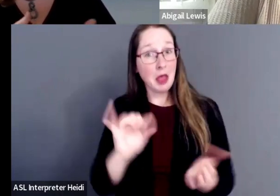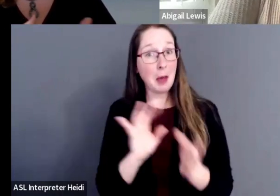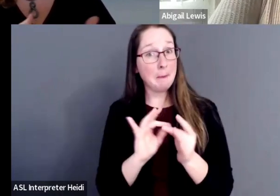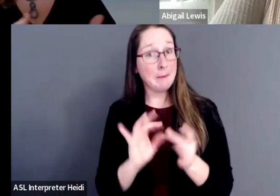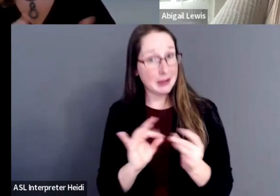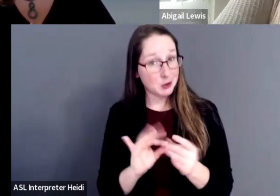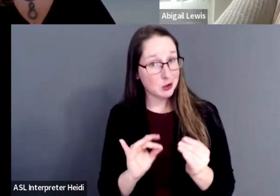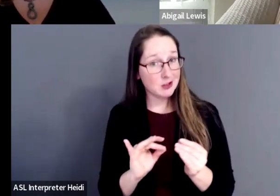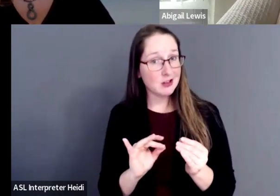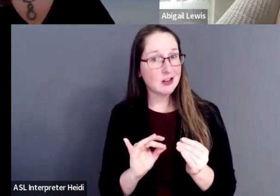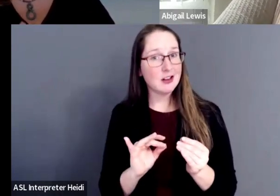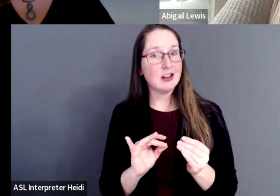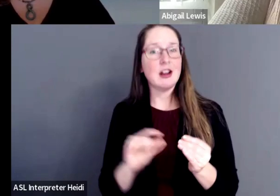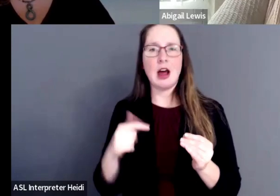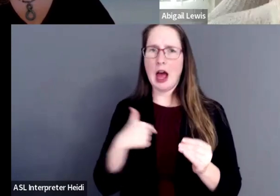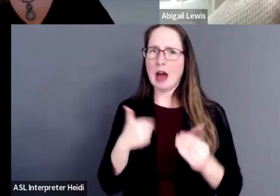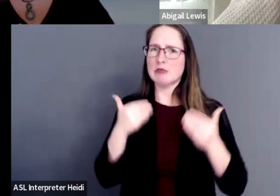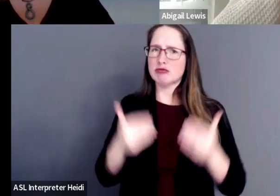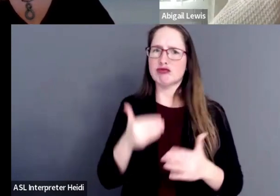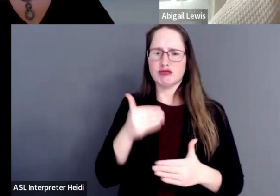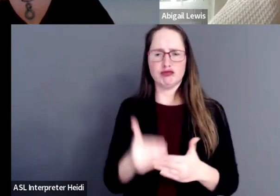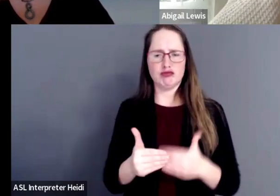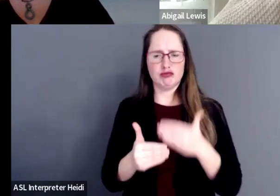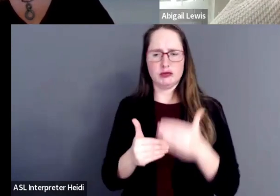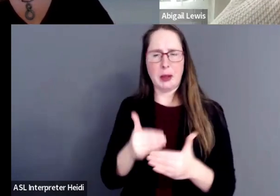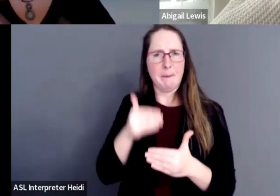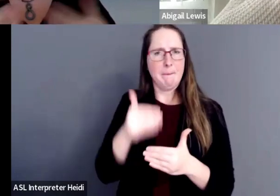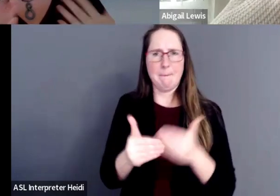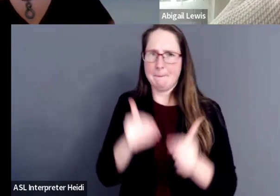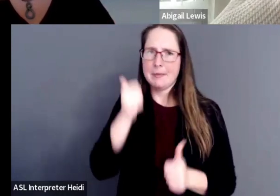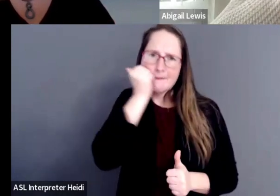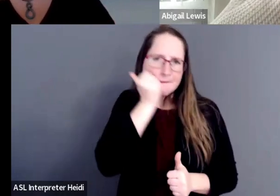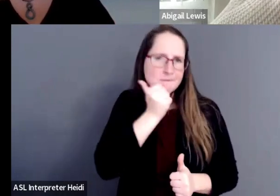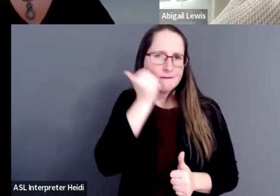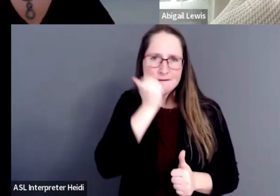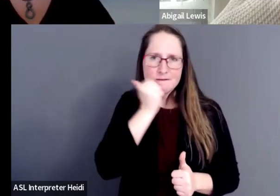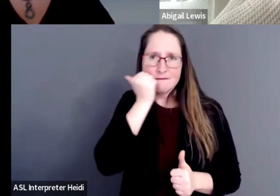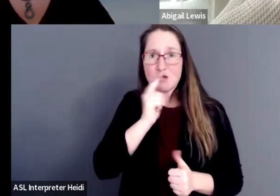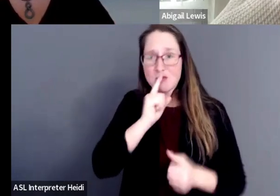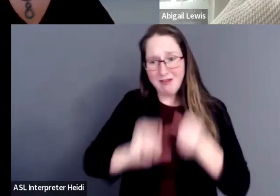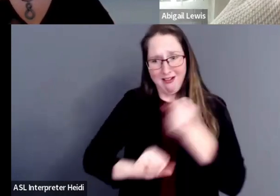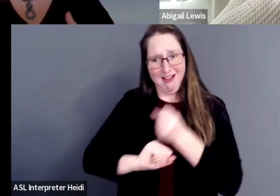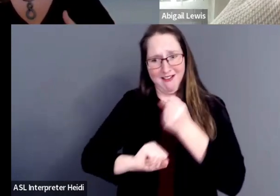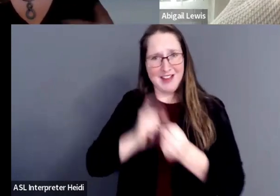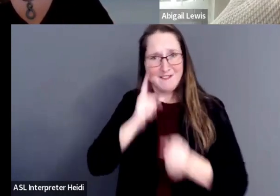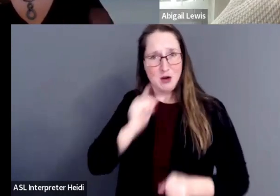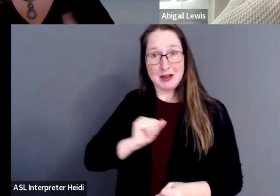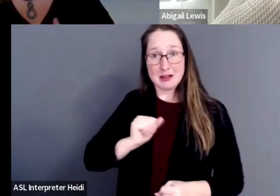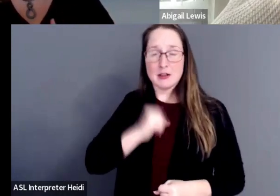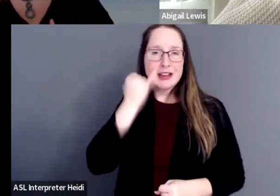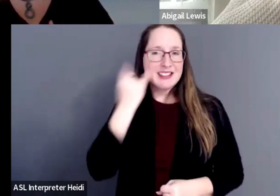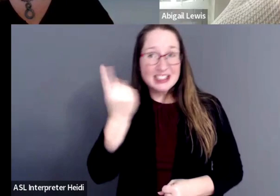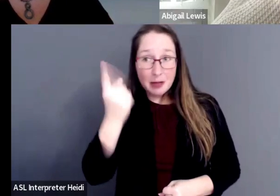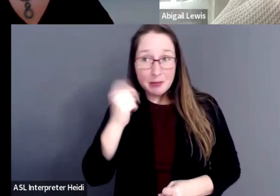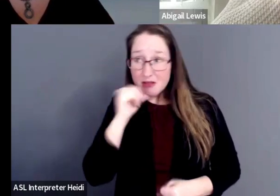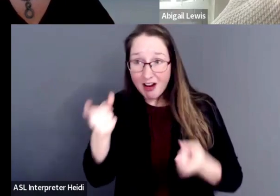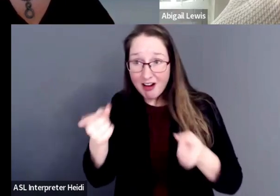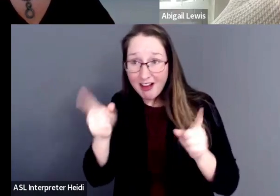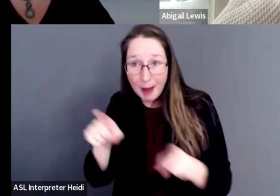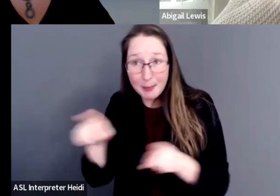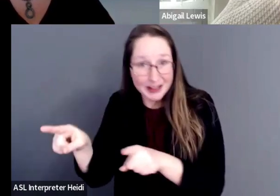I take steps in and day out and advocate for myself. So if something is not happening,